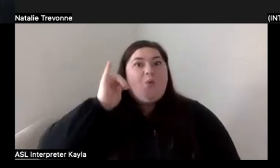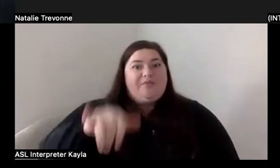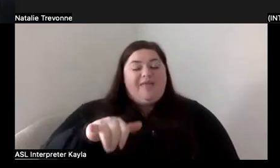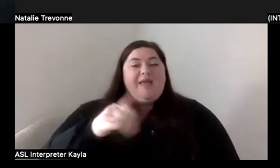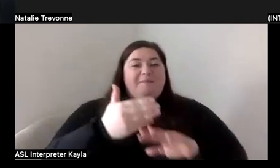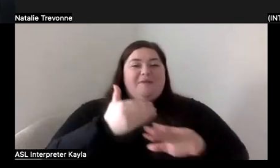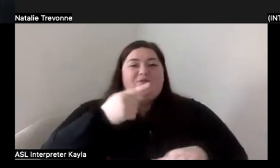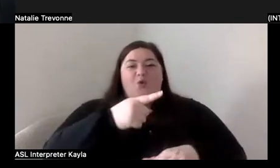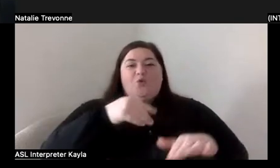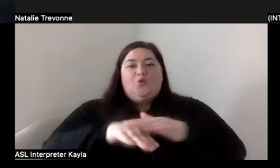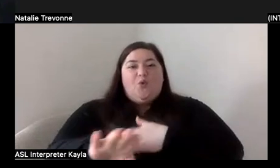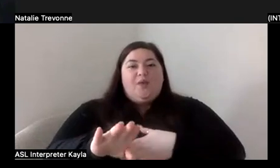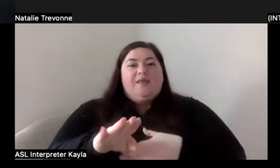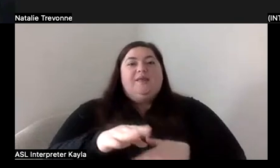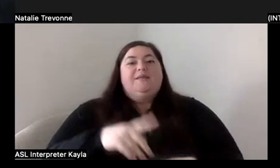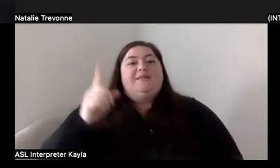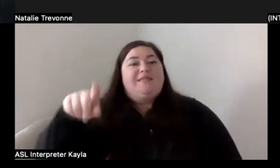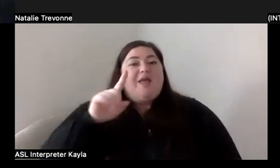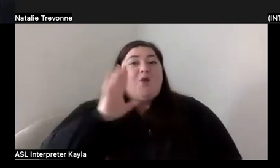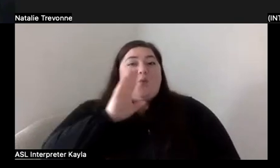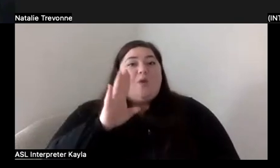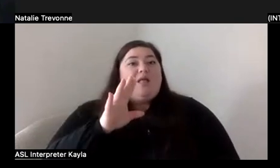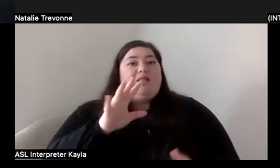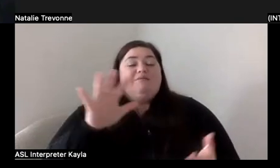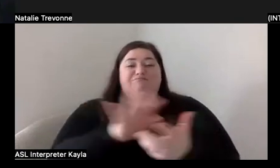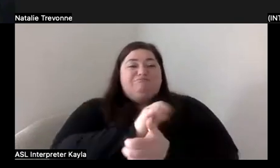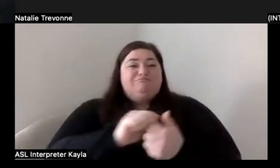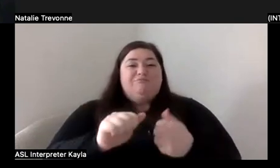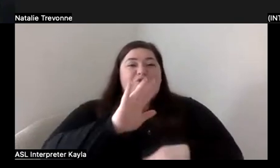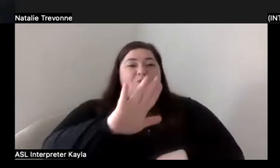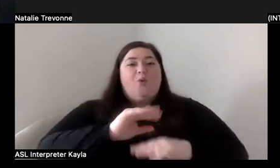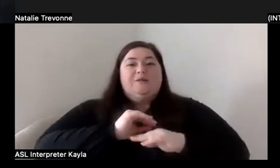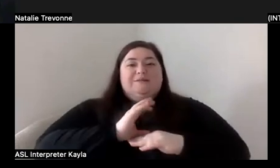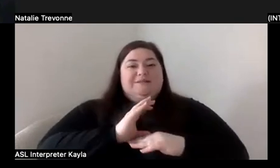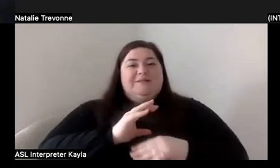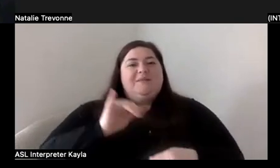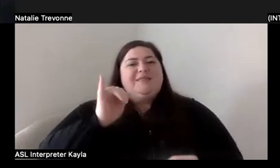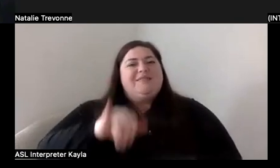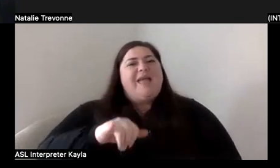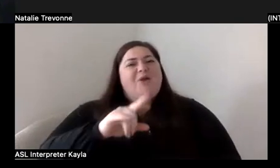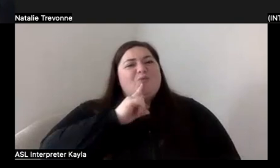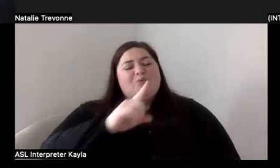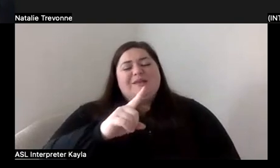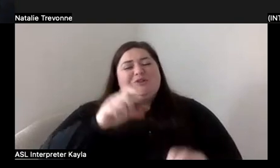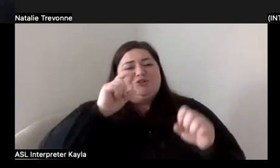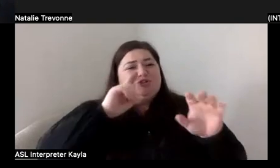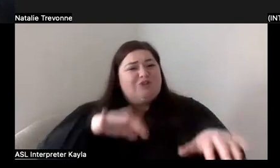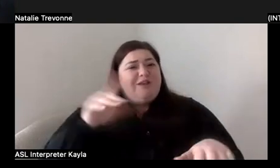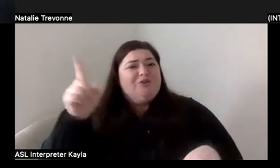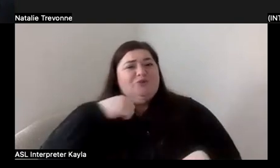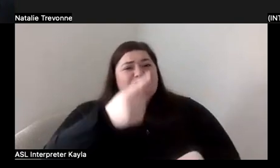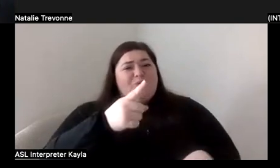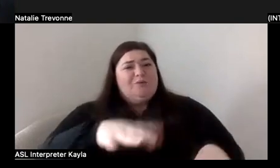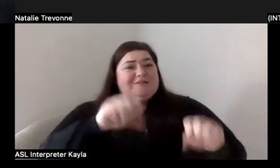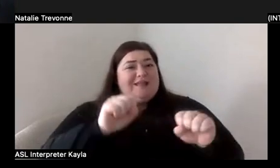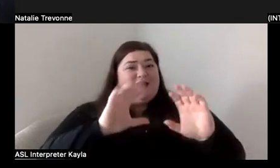chances are they're going to destroy your self-esteem. Like that just blows my mind that they destroyed your self-esteem and then told you to go take some classes for